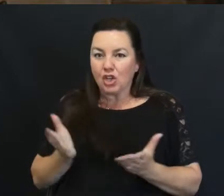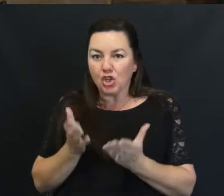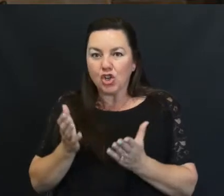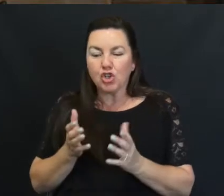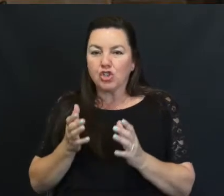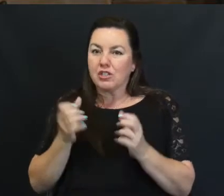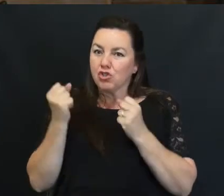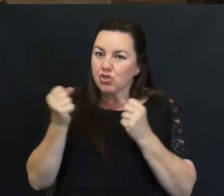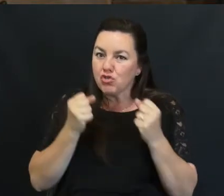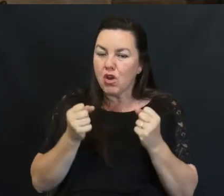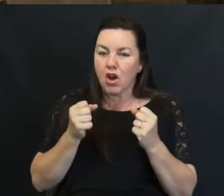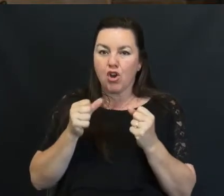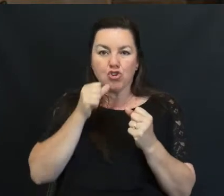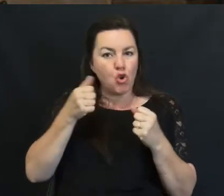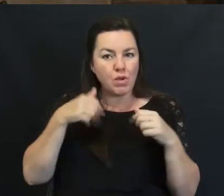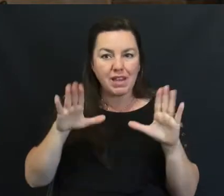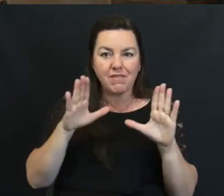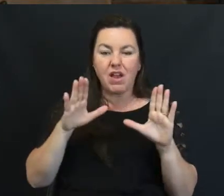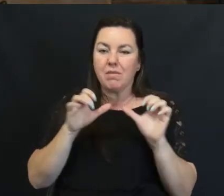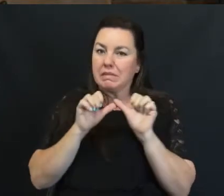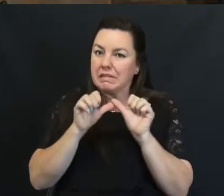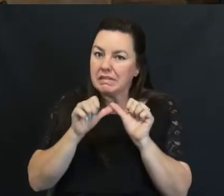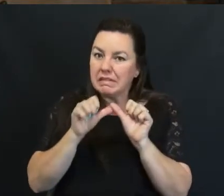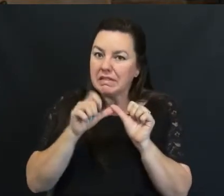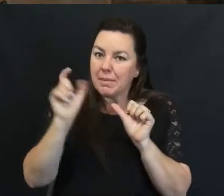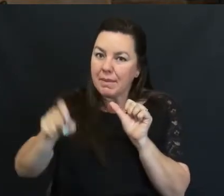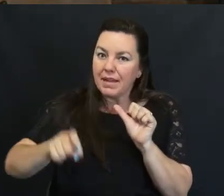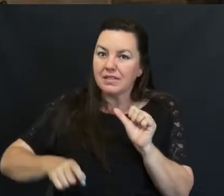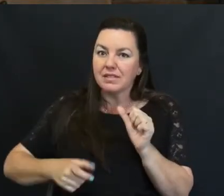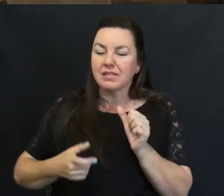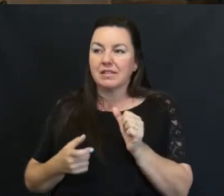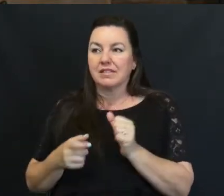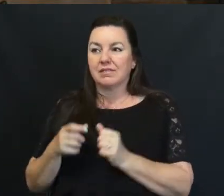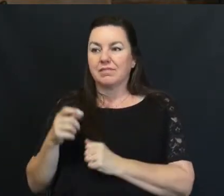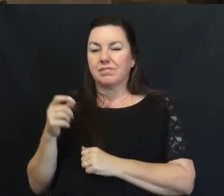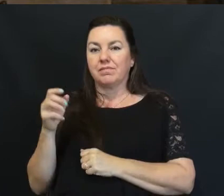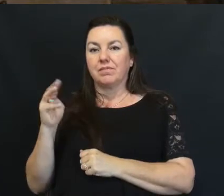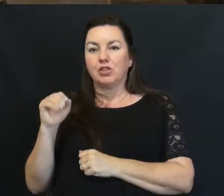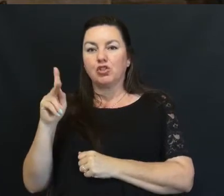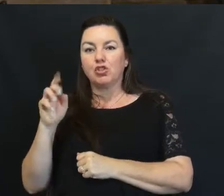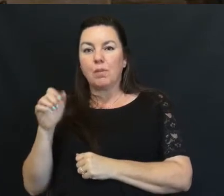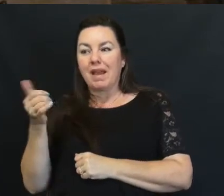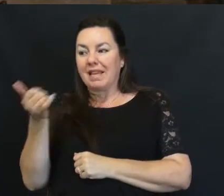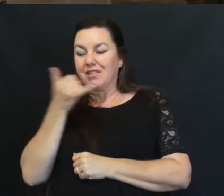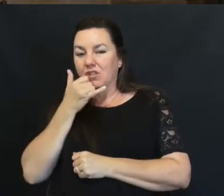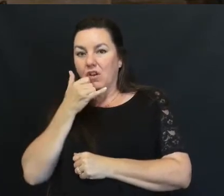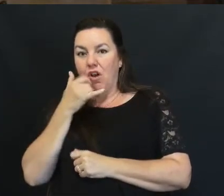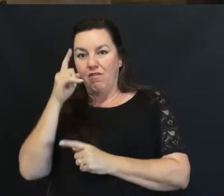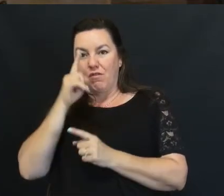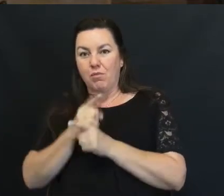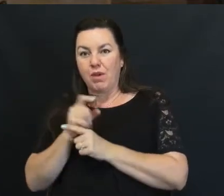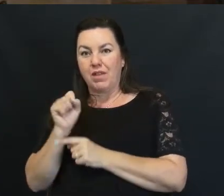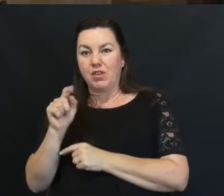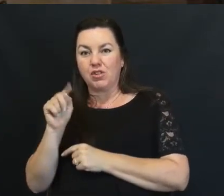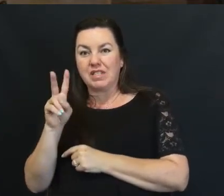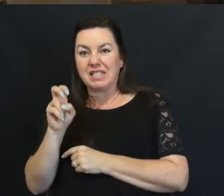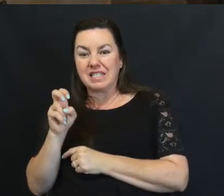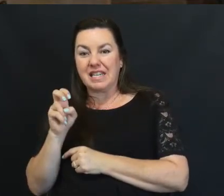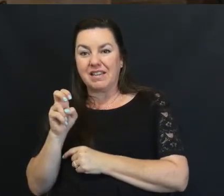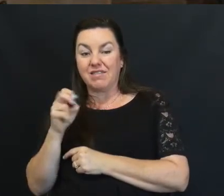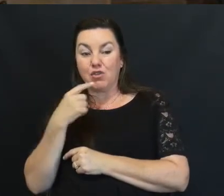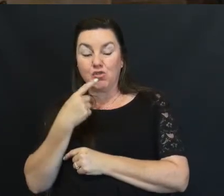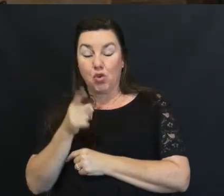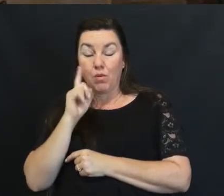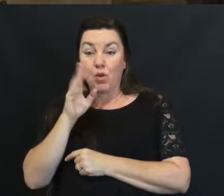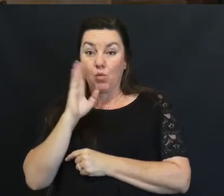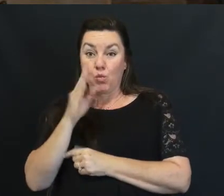strong And don't give up One day Mike gets a call From his brother Steve Steve told him There